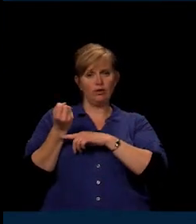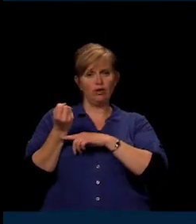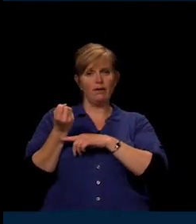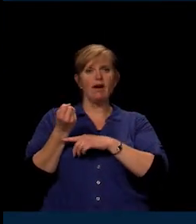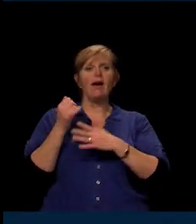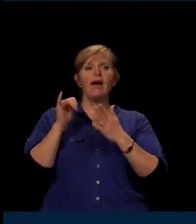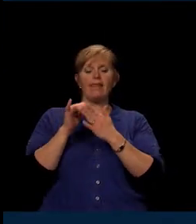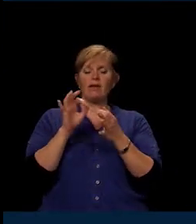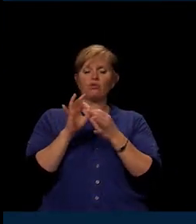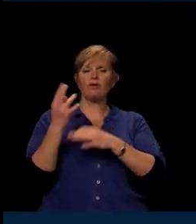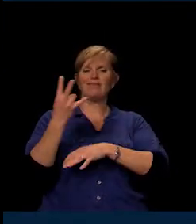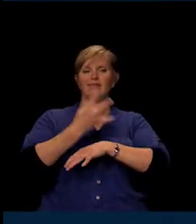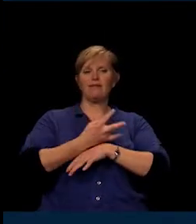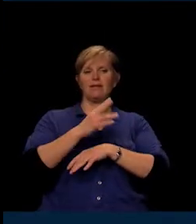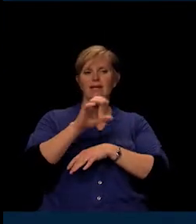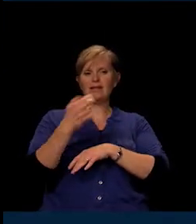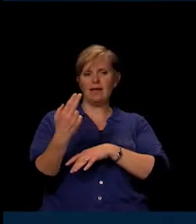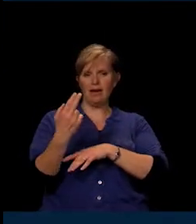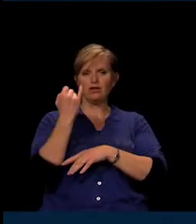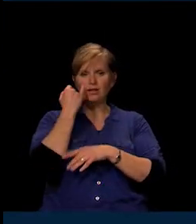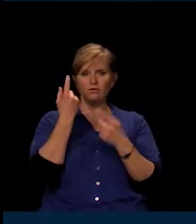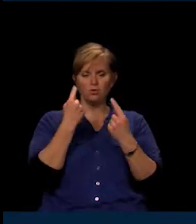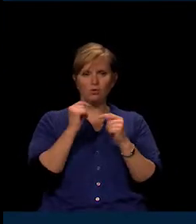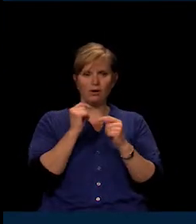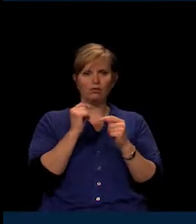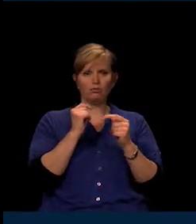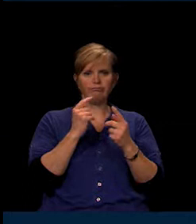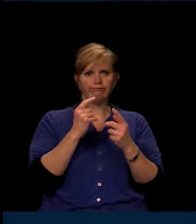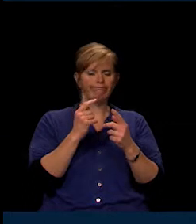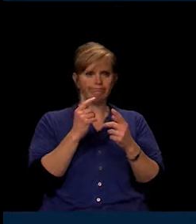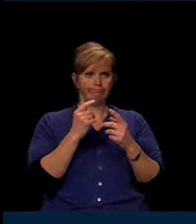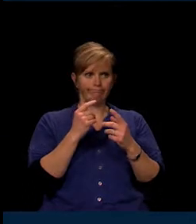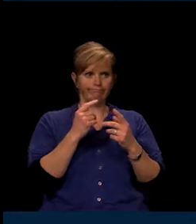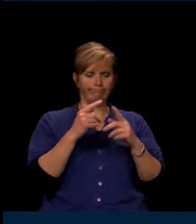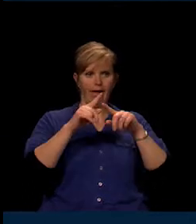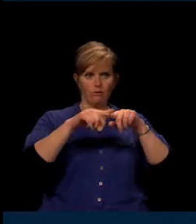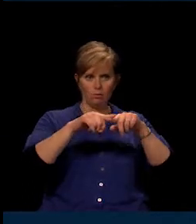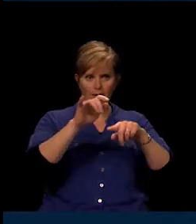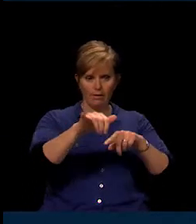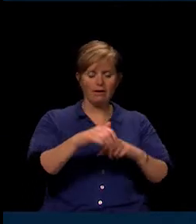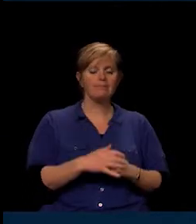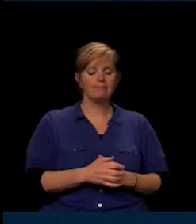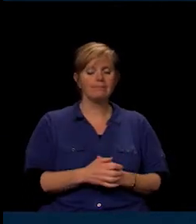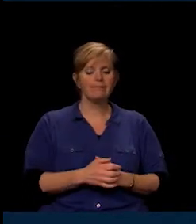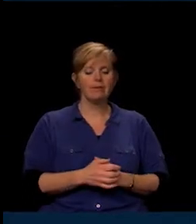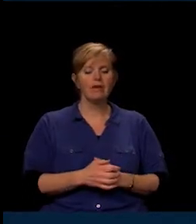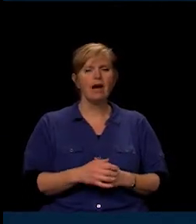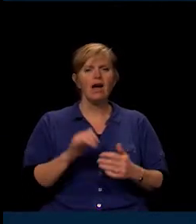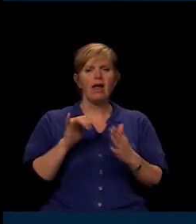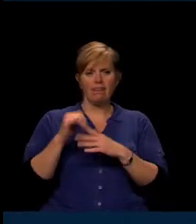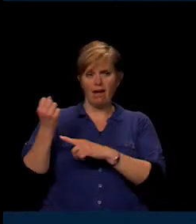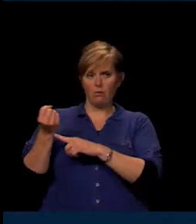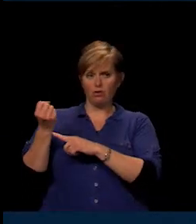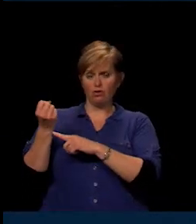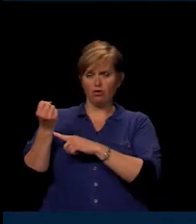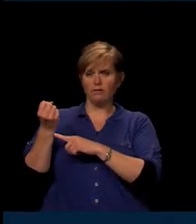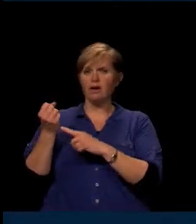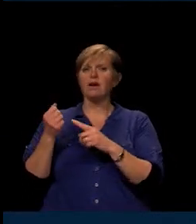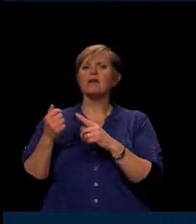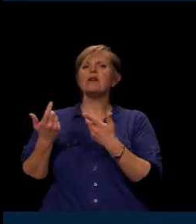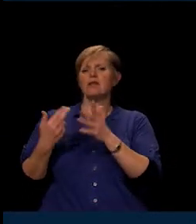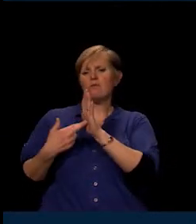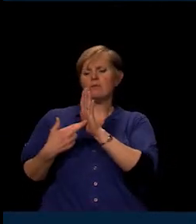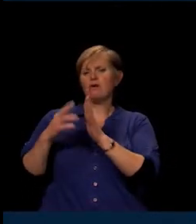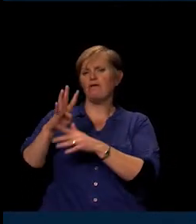cash if you would try to do a comparison going back. That reserve represents about 4% of our operating budget.